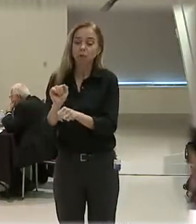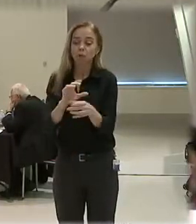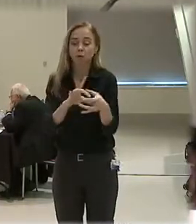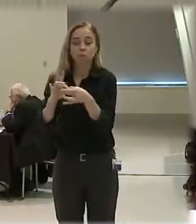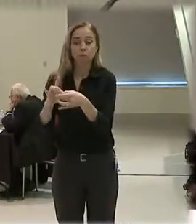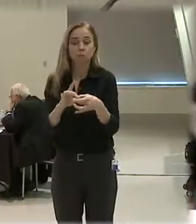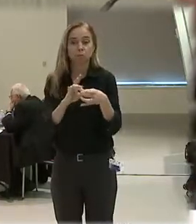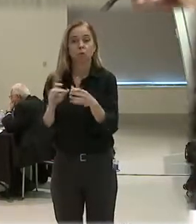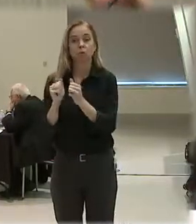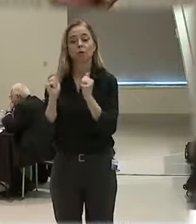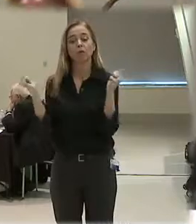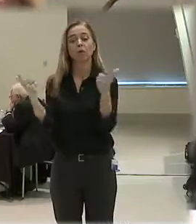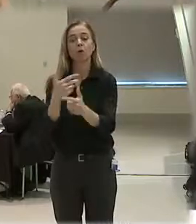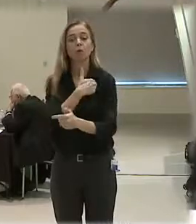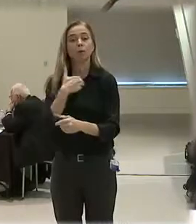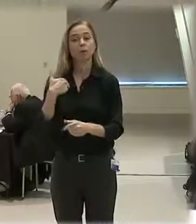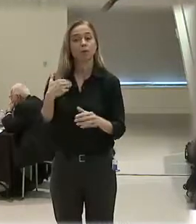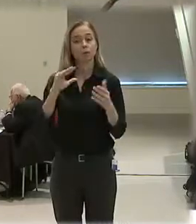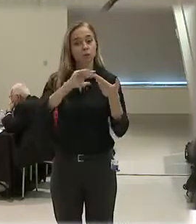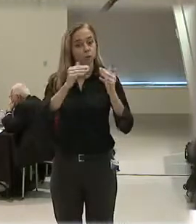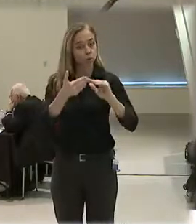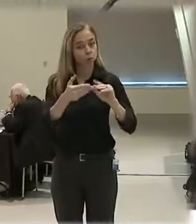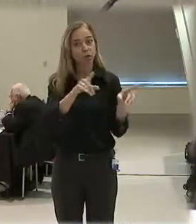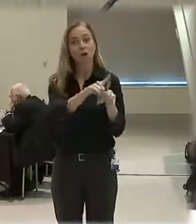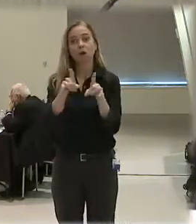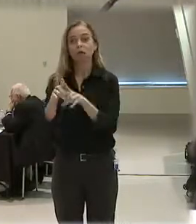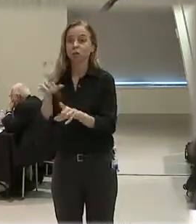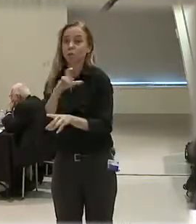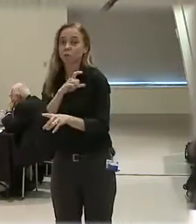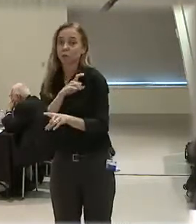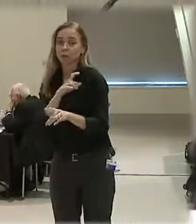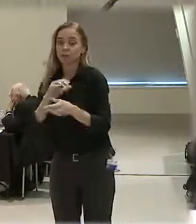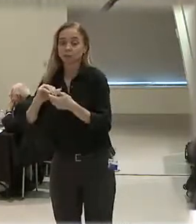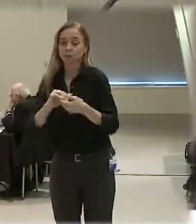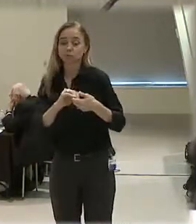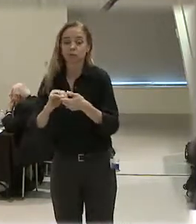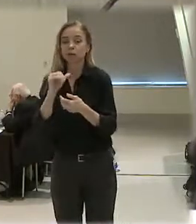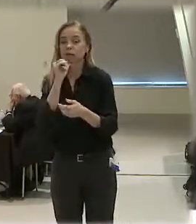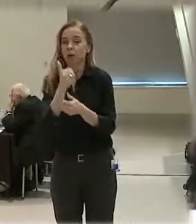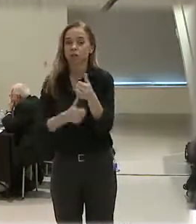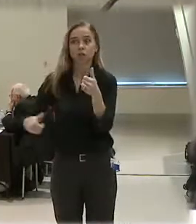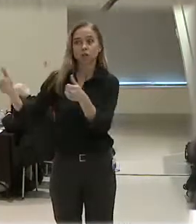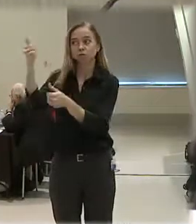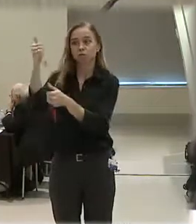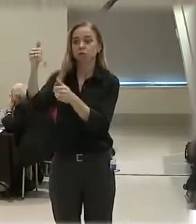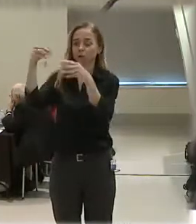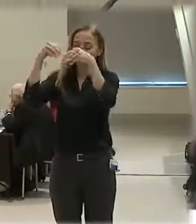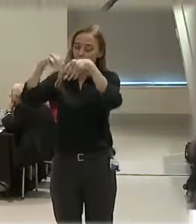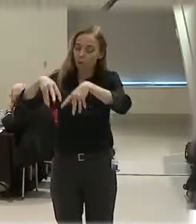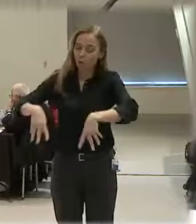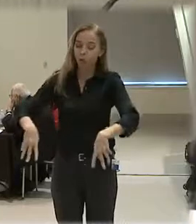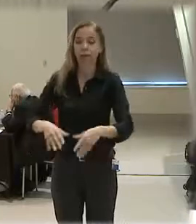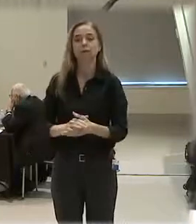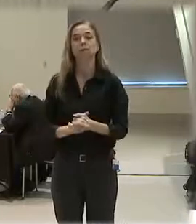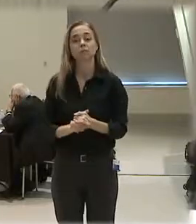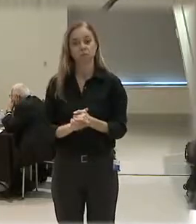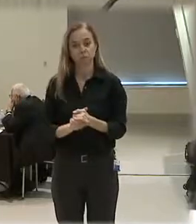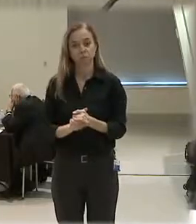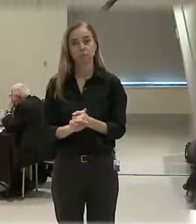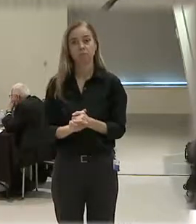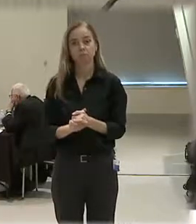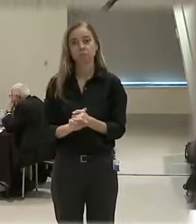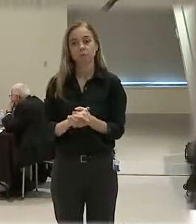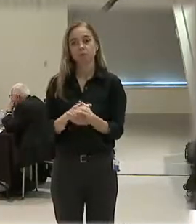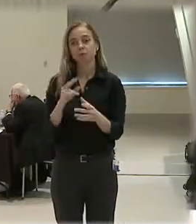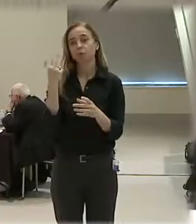all members of the community and members of the police department, not just the chief but all the way down, including rank and file officers. So